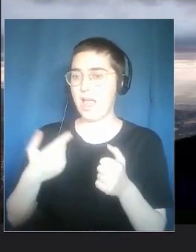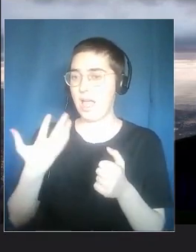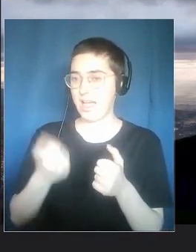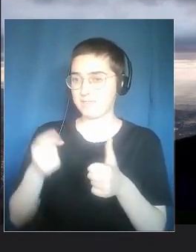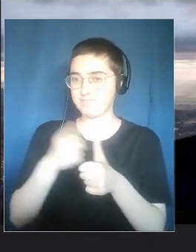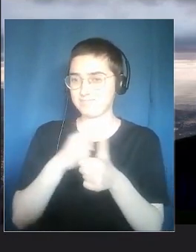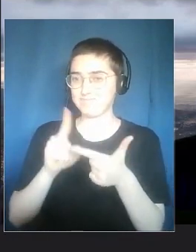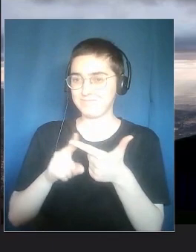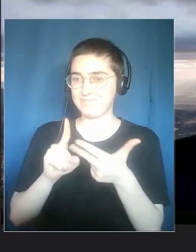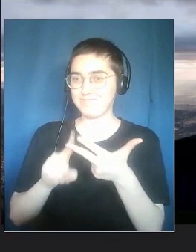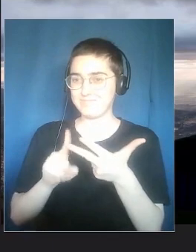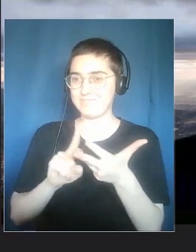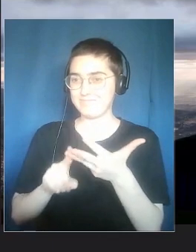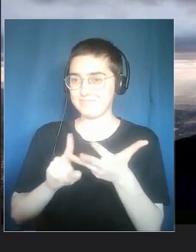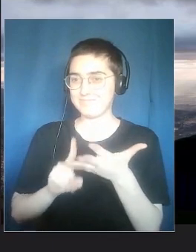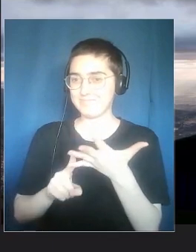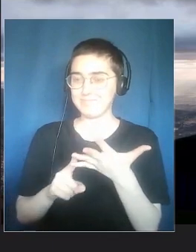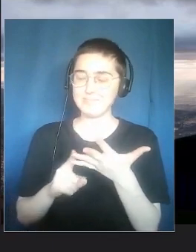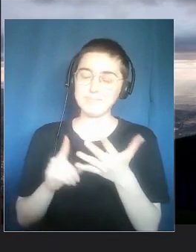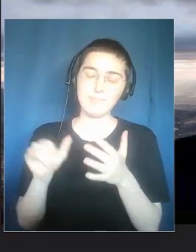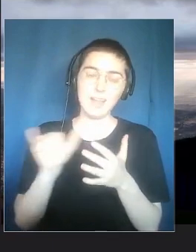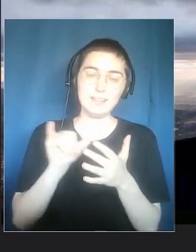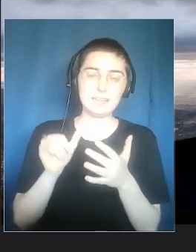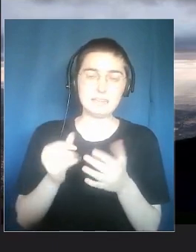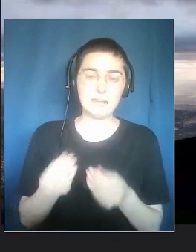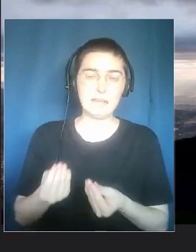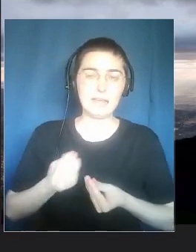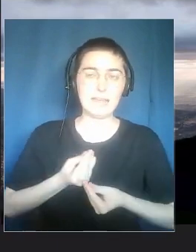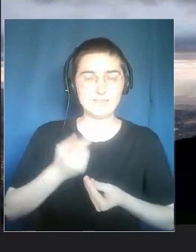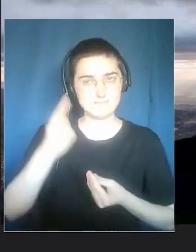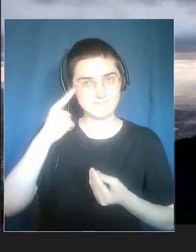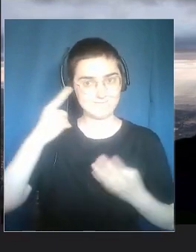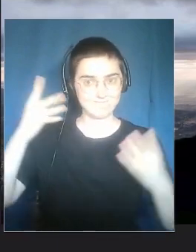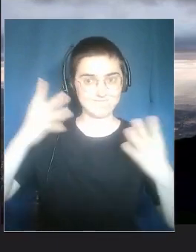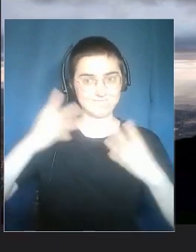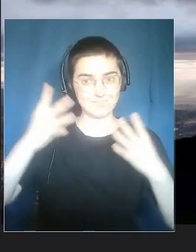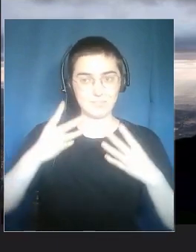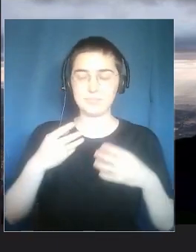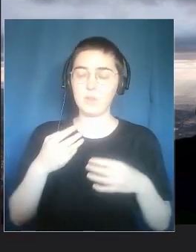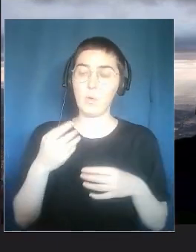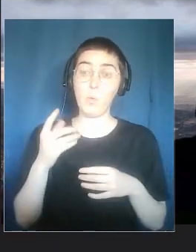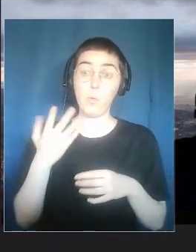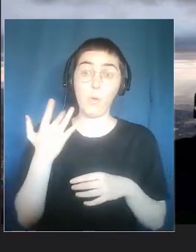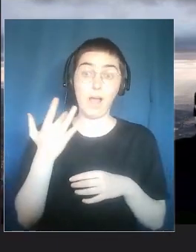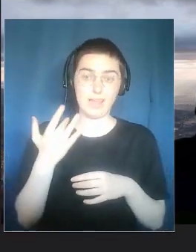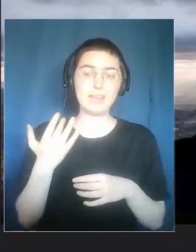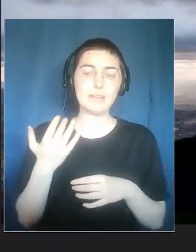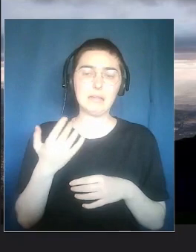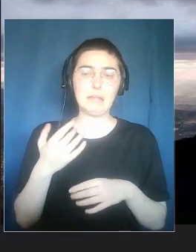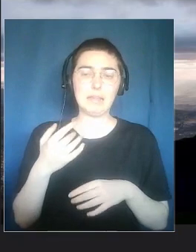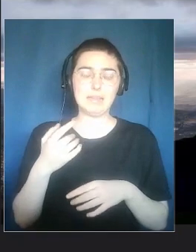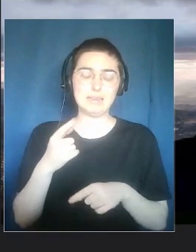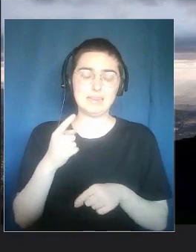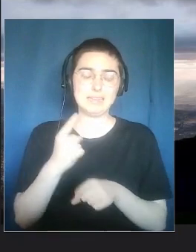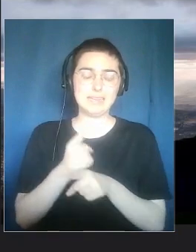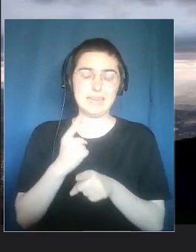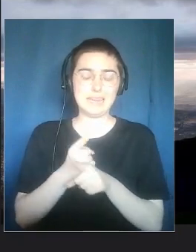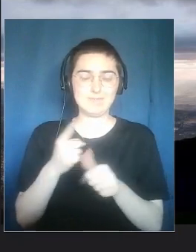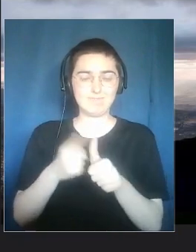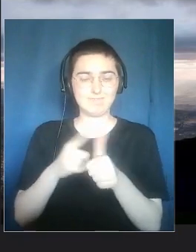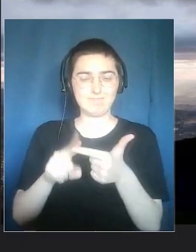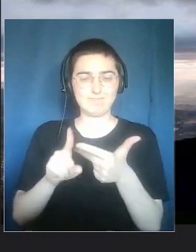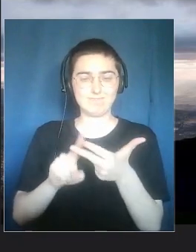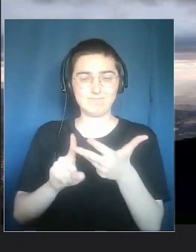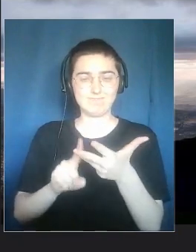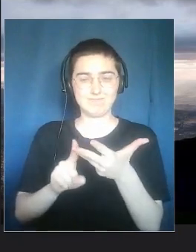So we wanted to, for example, discuss three questions, three topics, because